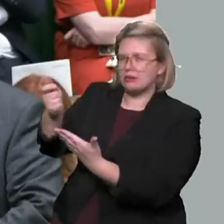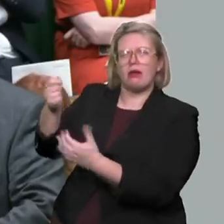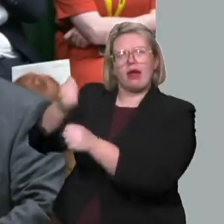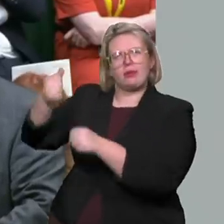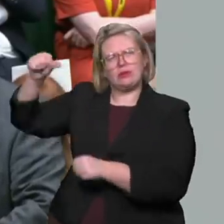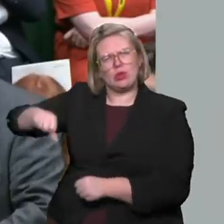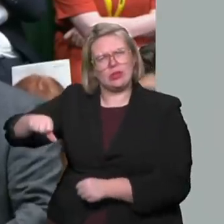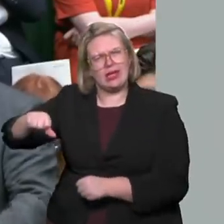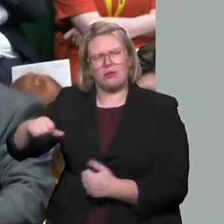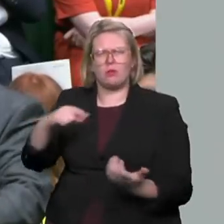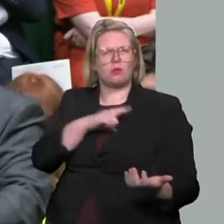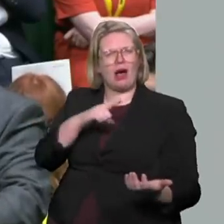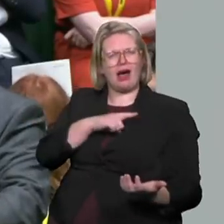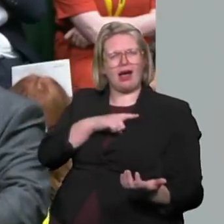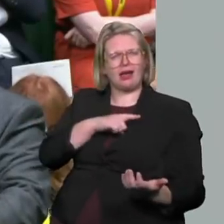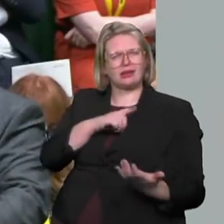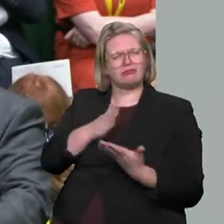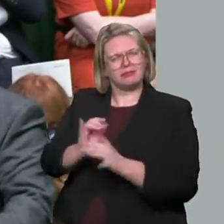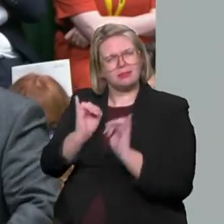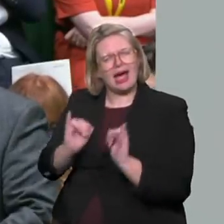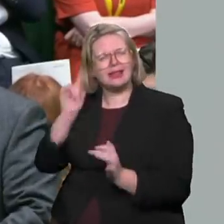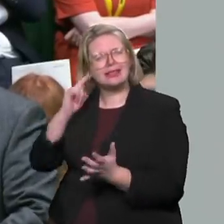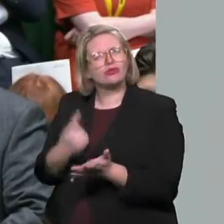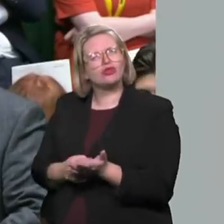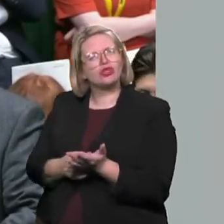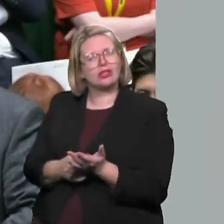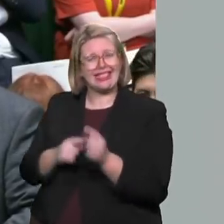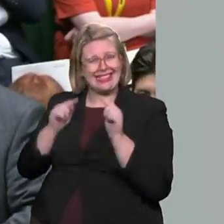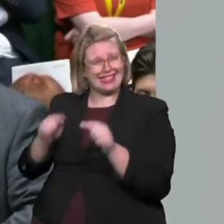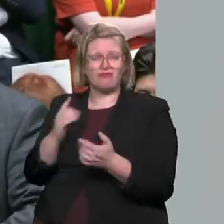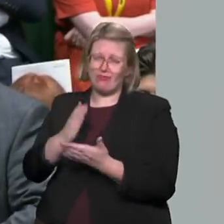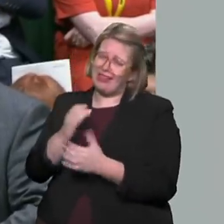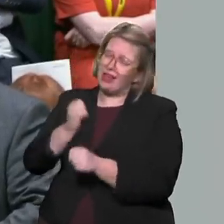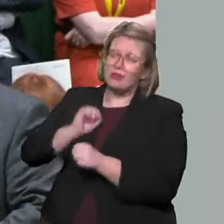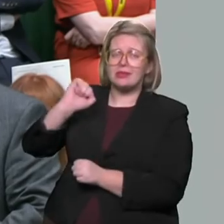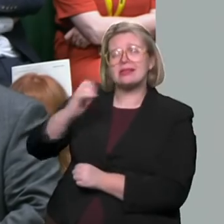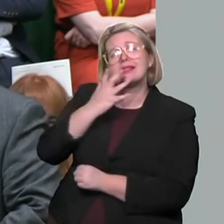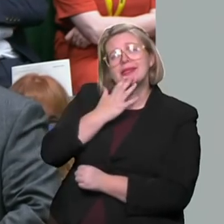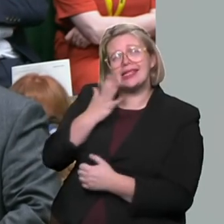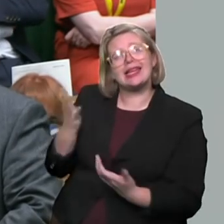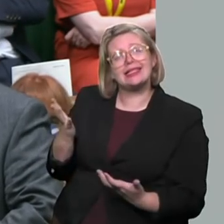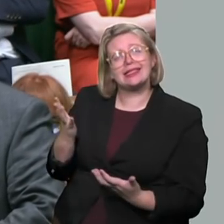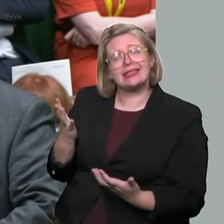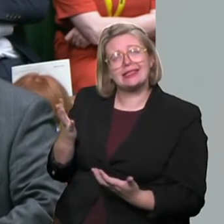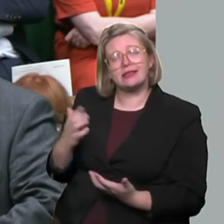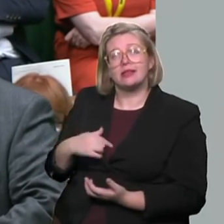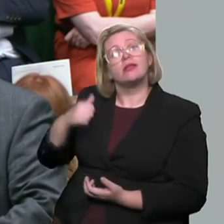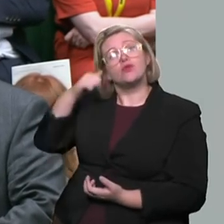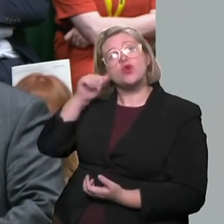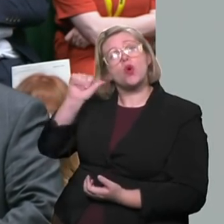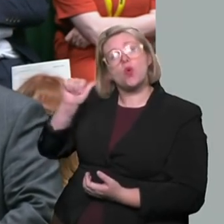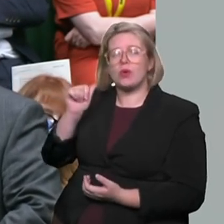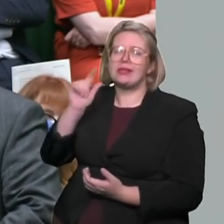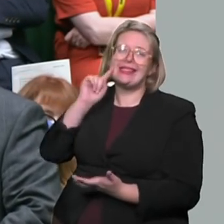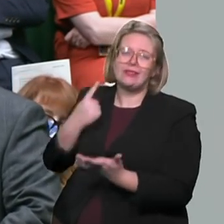for this decision and have called for a U-turn on this colossal mistake immediately. We know this decision was not made on